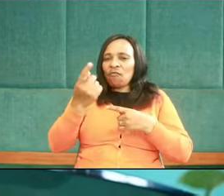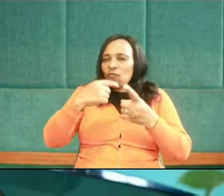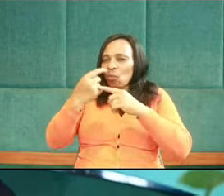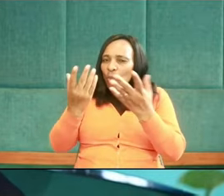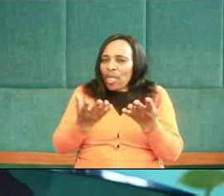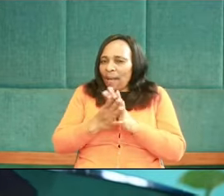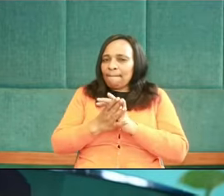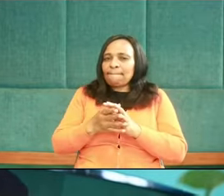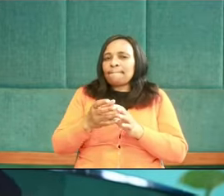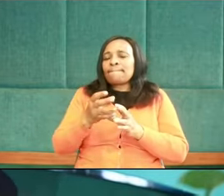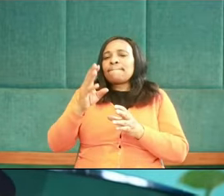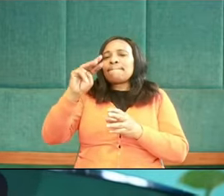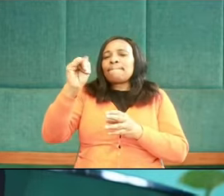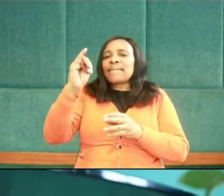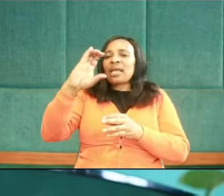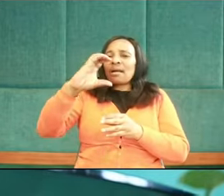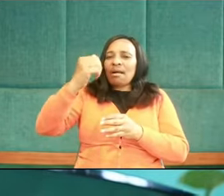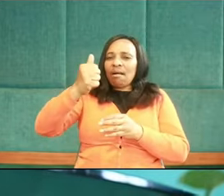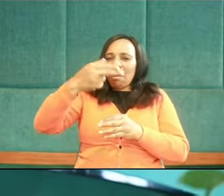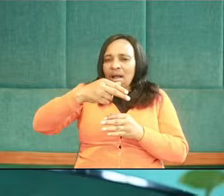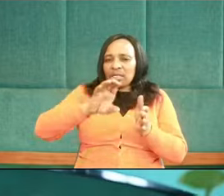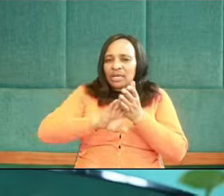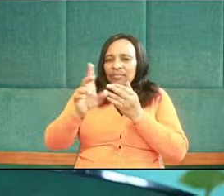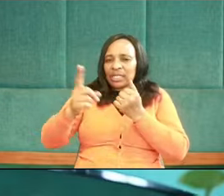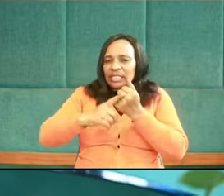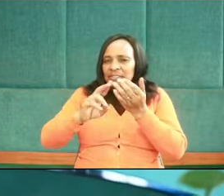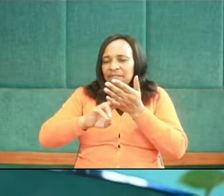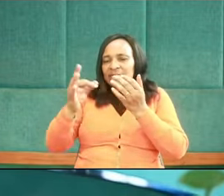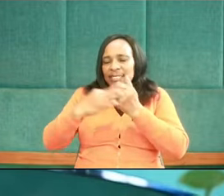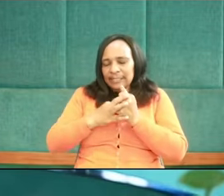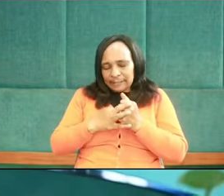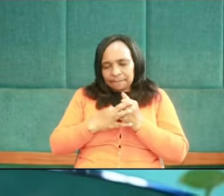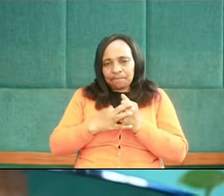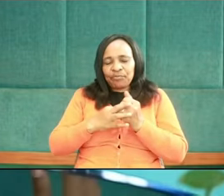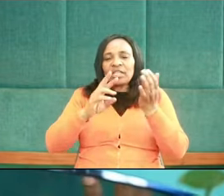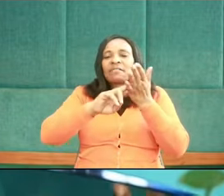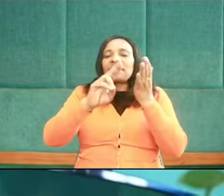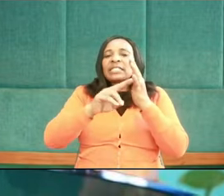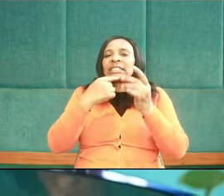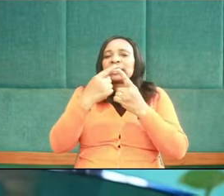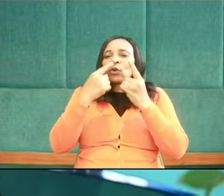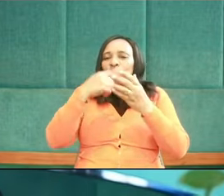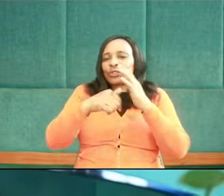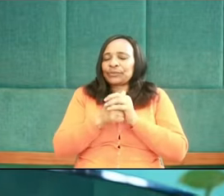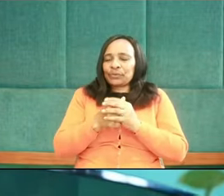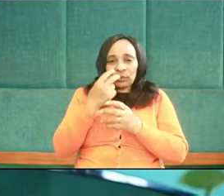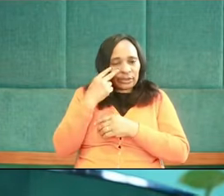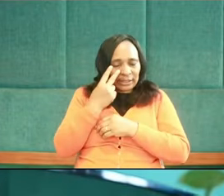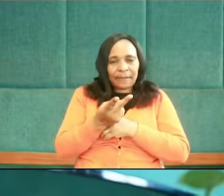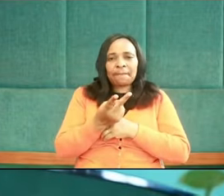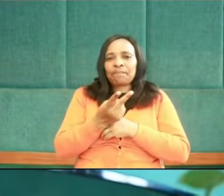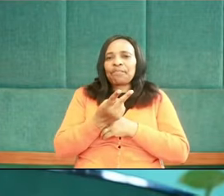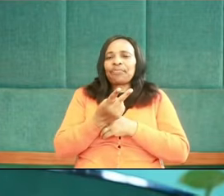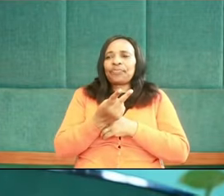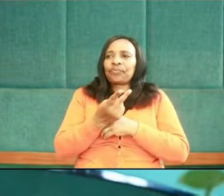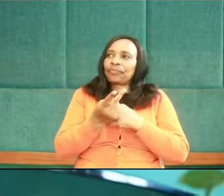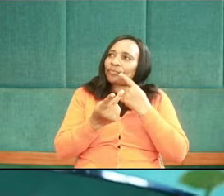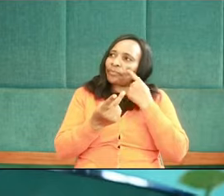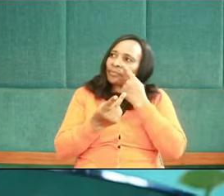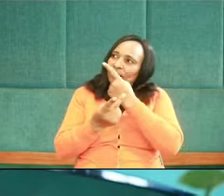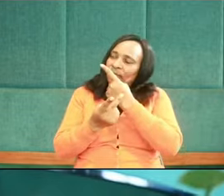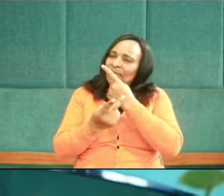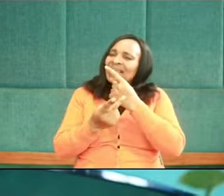me to Micah chapter 6 and verse number 8. The text says, notice this, the text says,